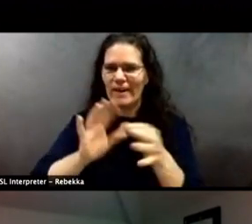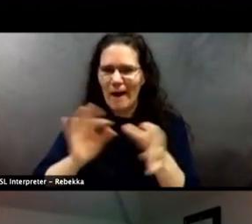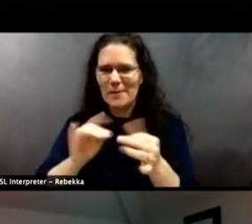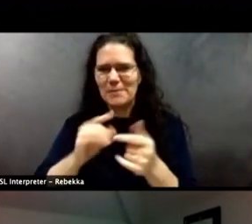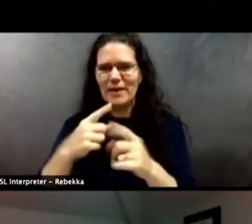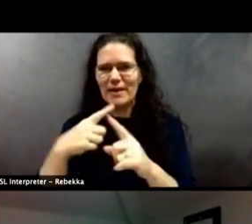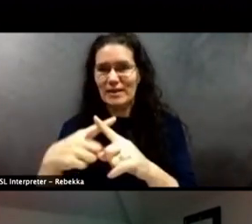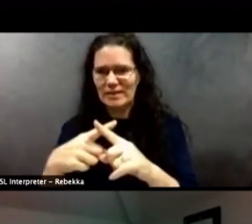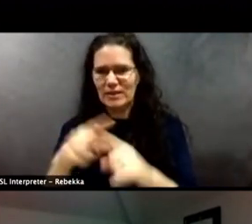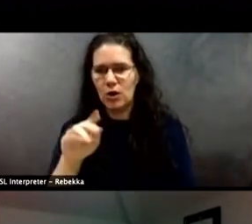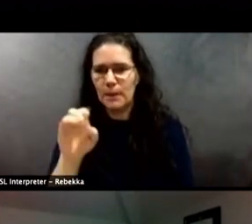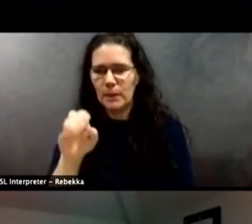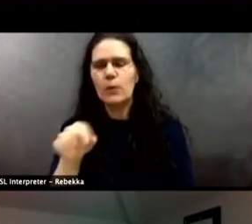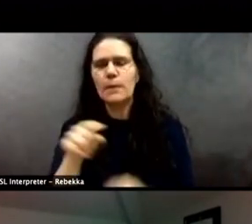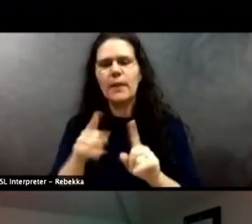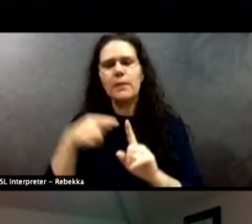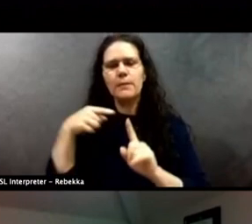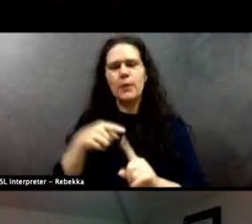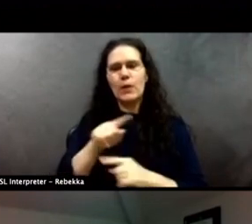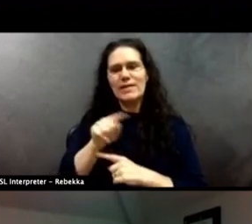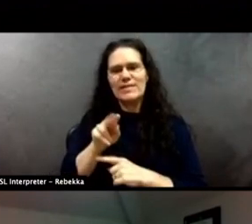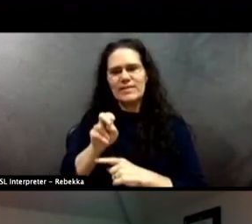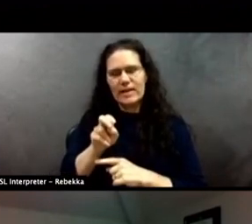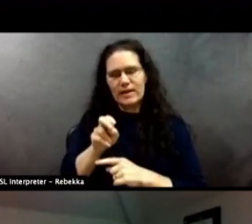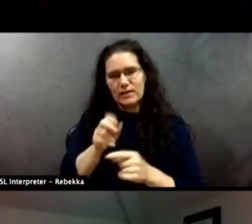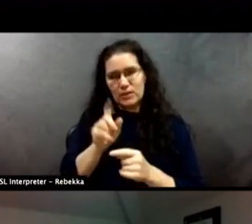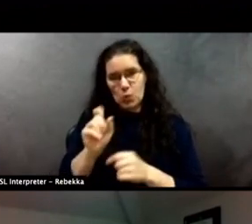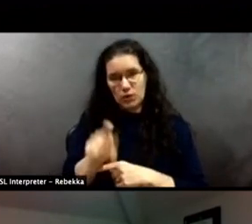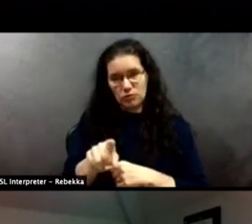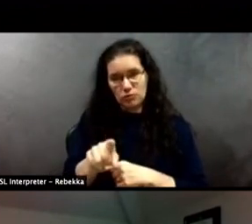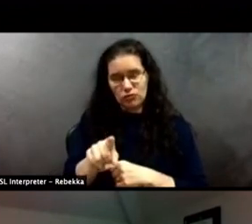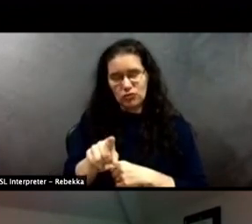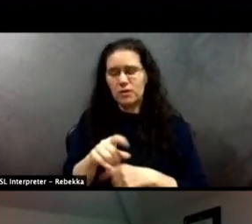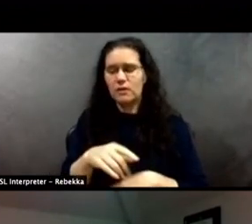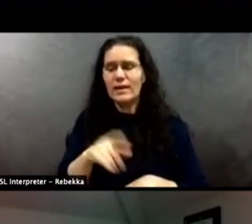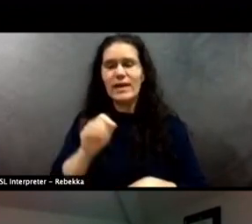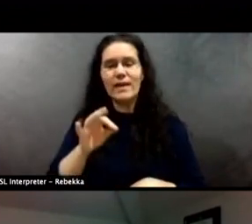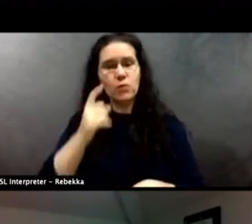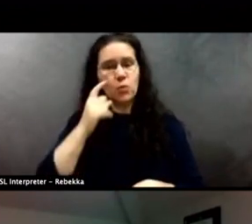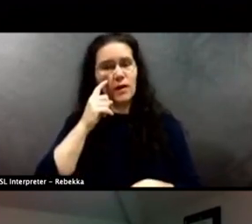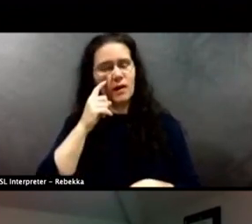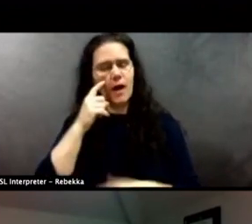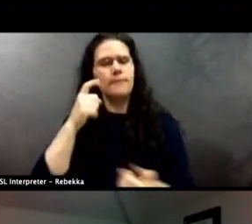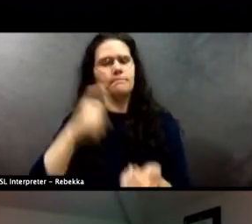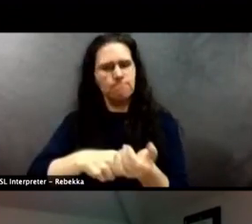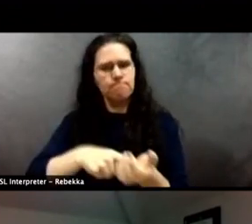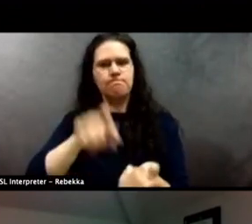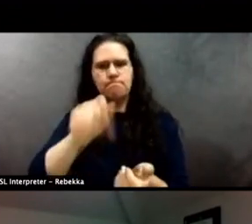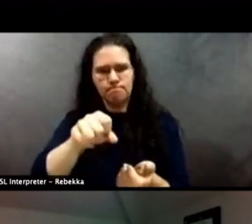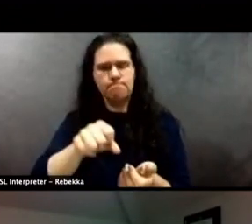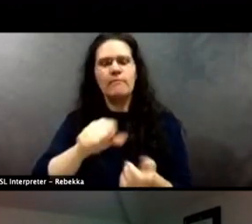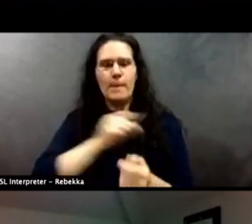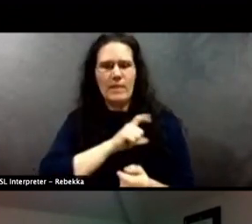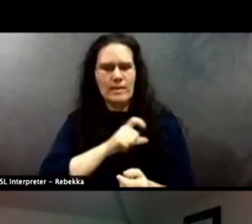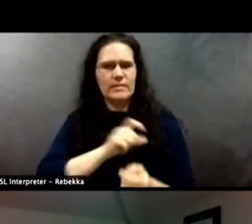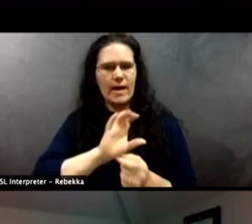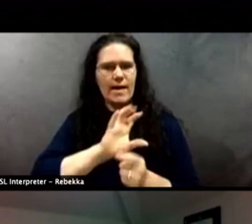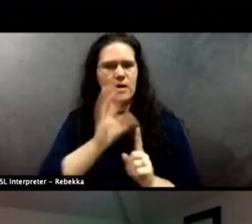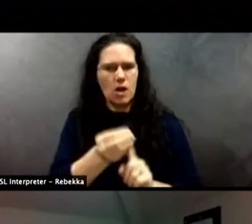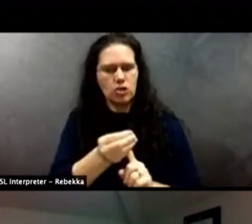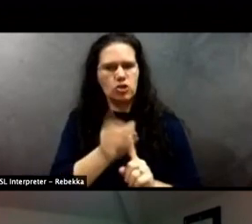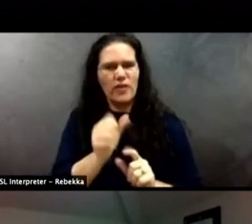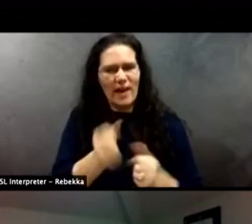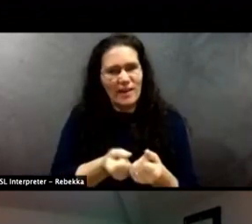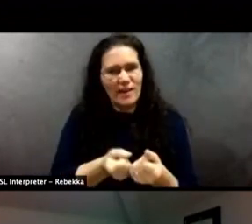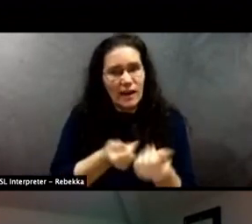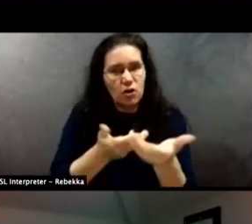To Zane's question though, right, is if we acknowledge that there's been a culture in policing that produces the George Floyd Moore murders. And quite